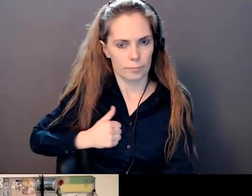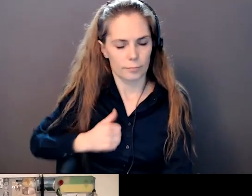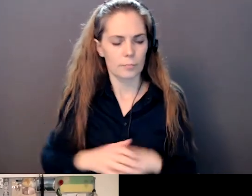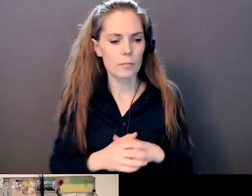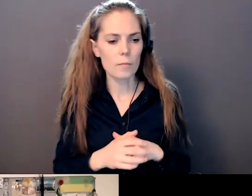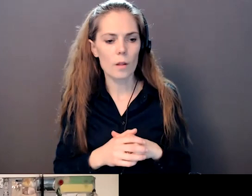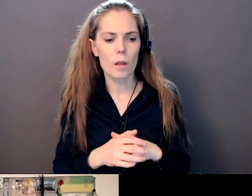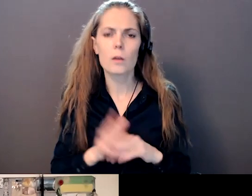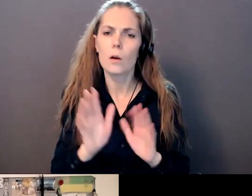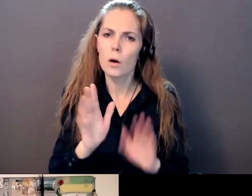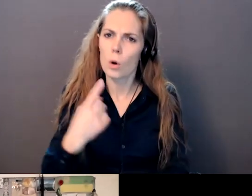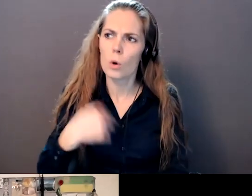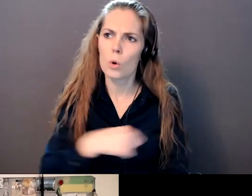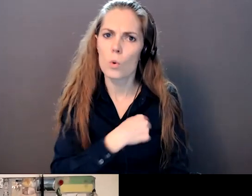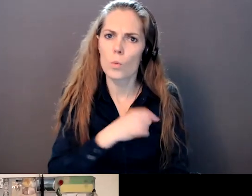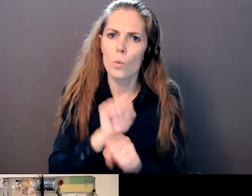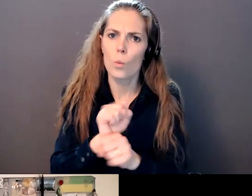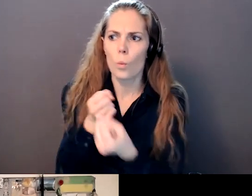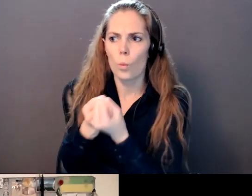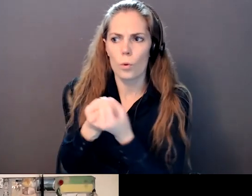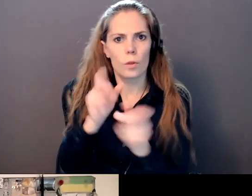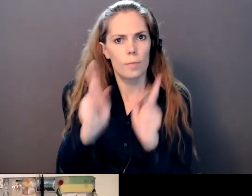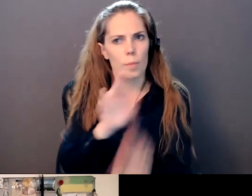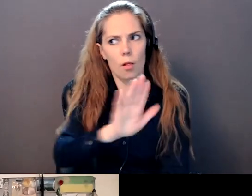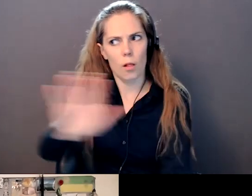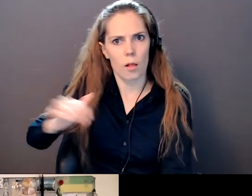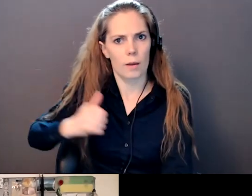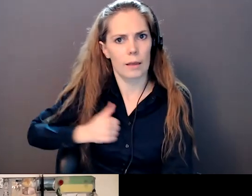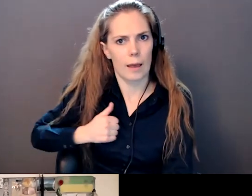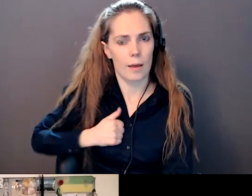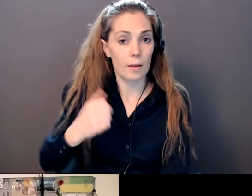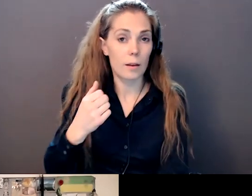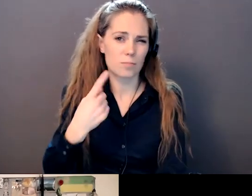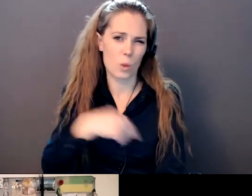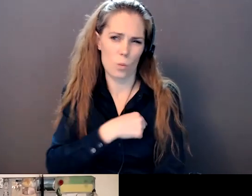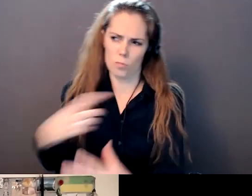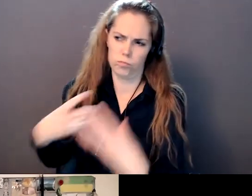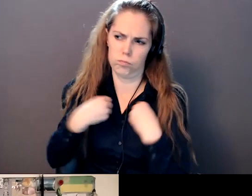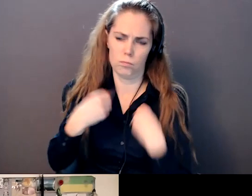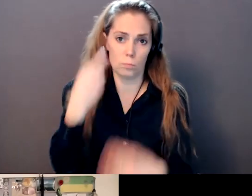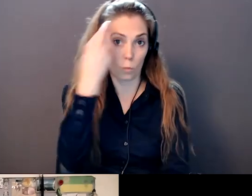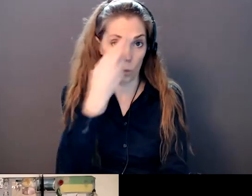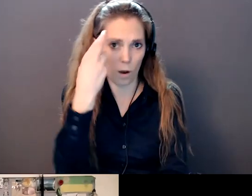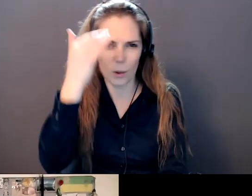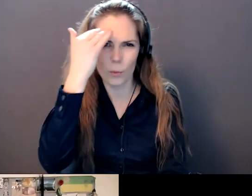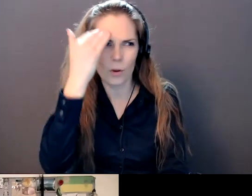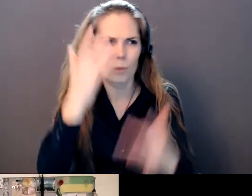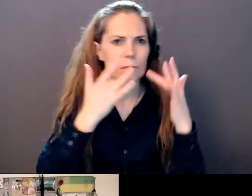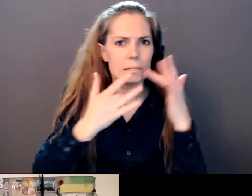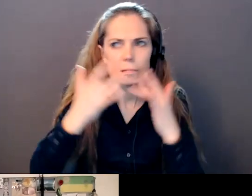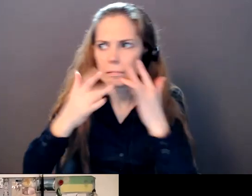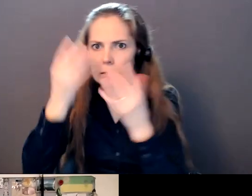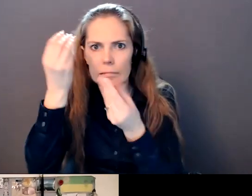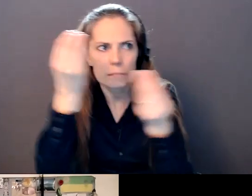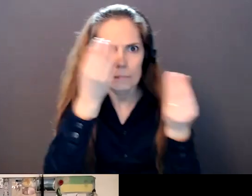resources are limited. So often we'll get a call from Ontario or from PEI or from Saskatchewan, you know, someone who is in dire straits,